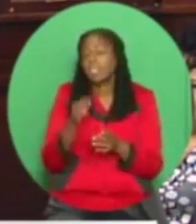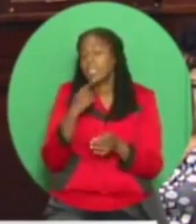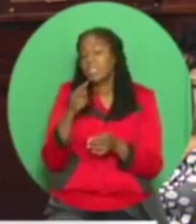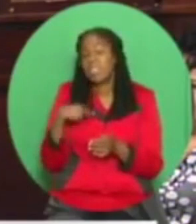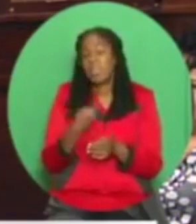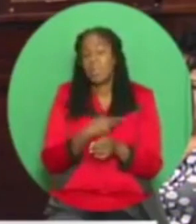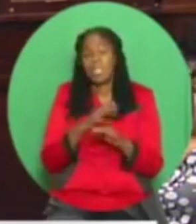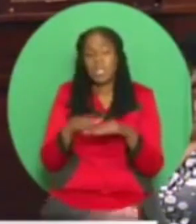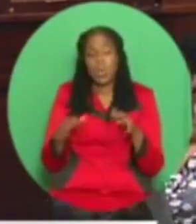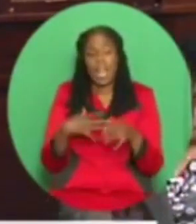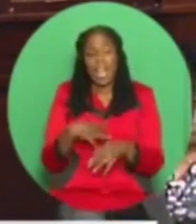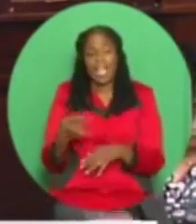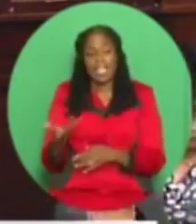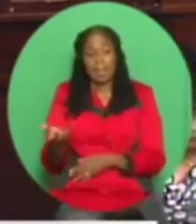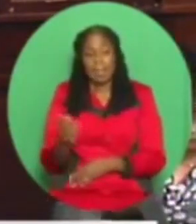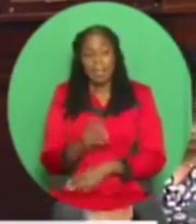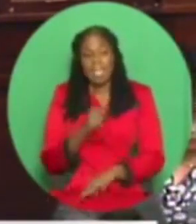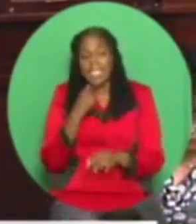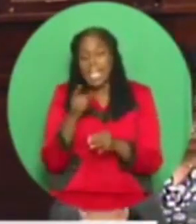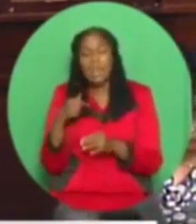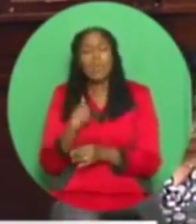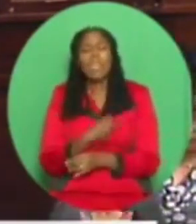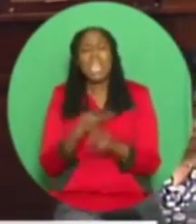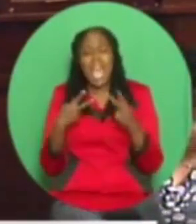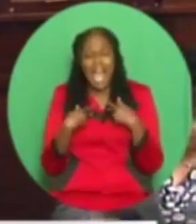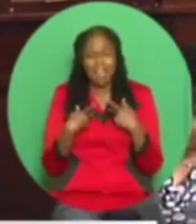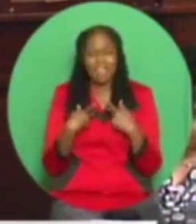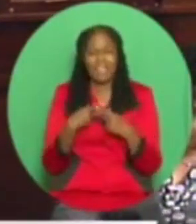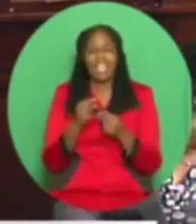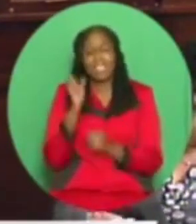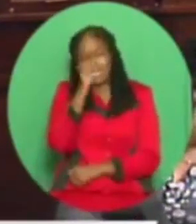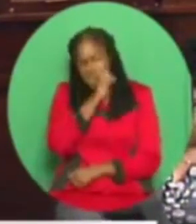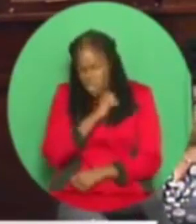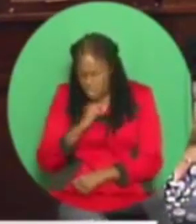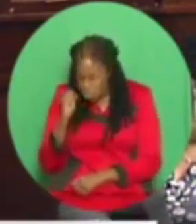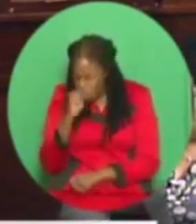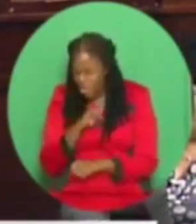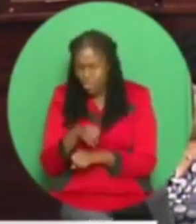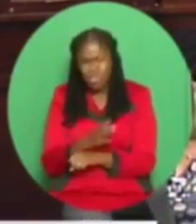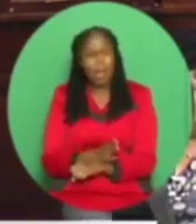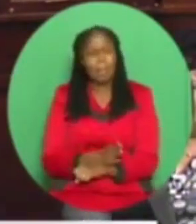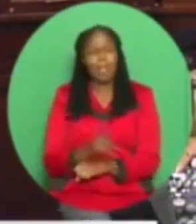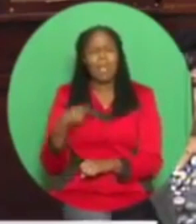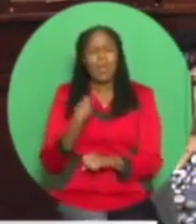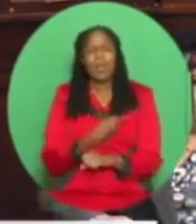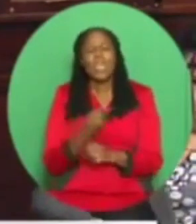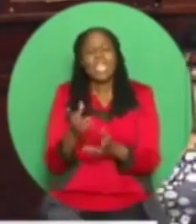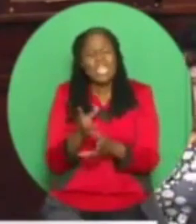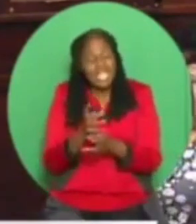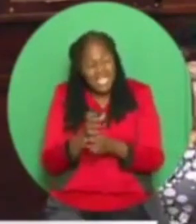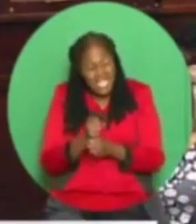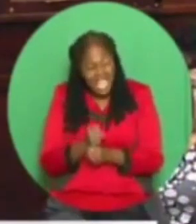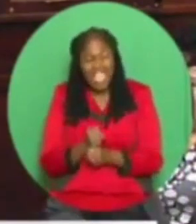we have a serious duty. We have taken an OWT to be fair and to conduct our duties without fear or favor.